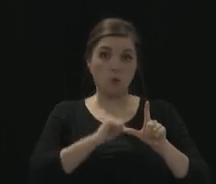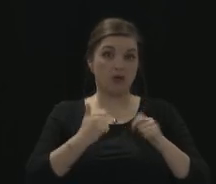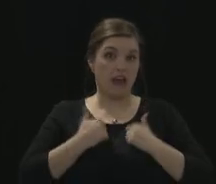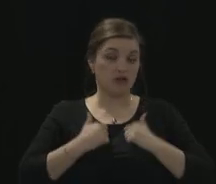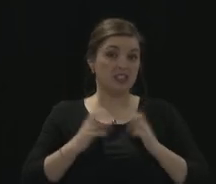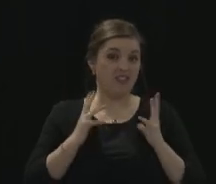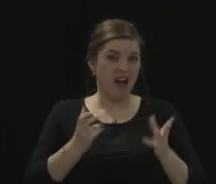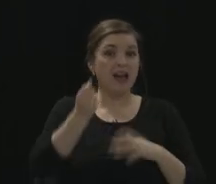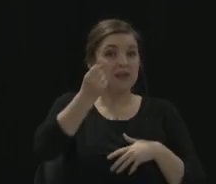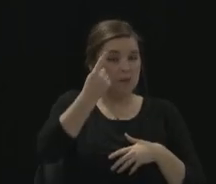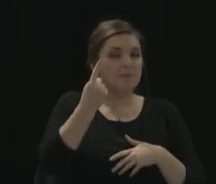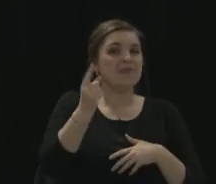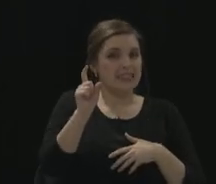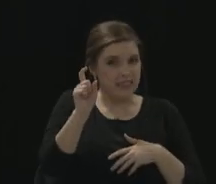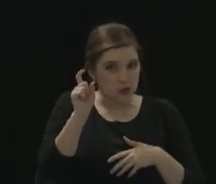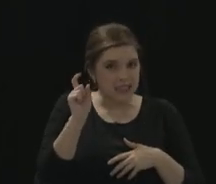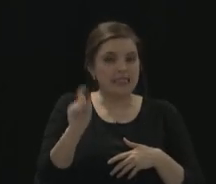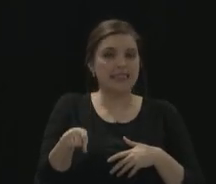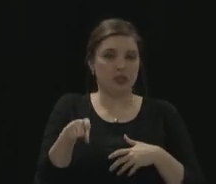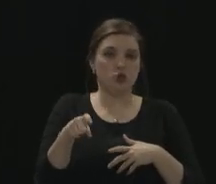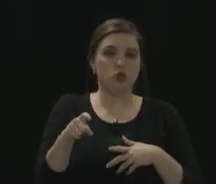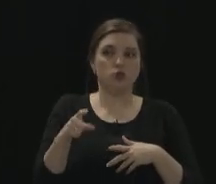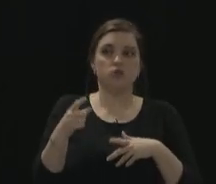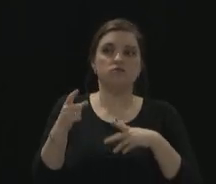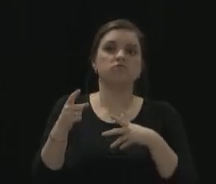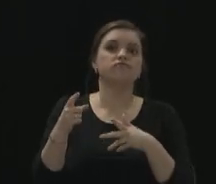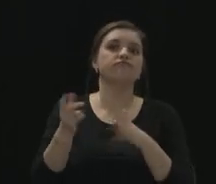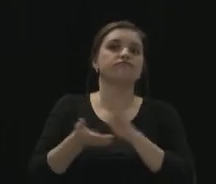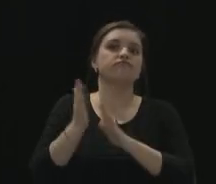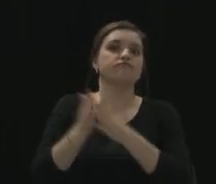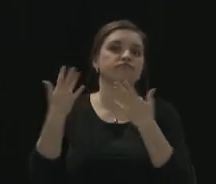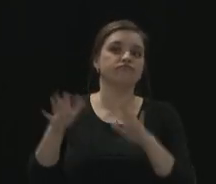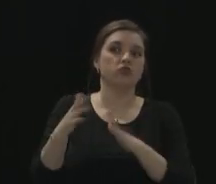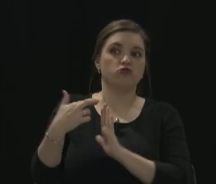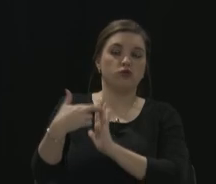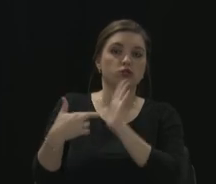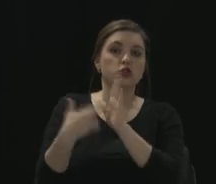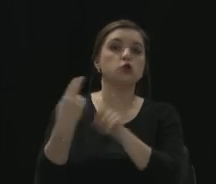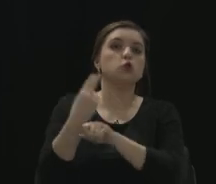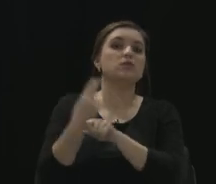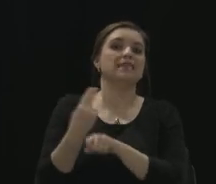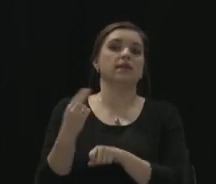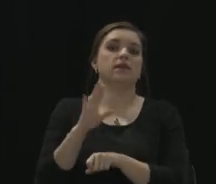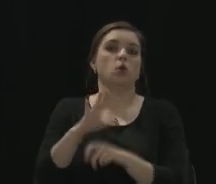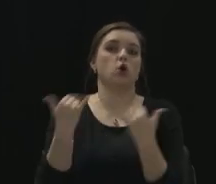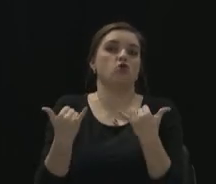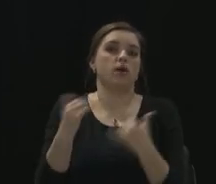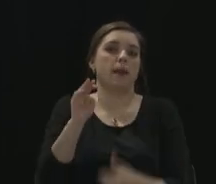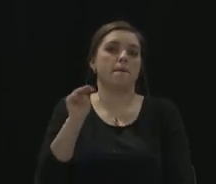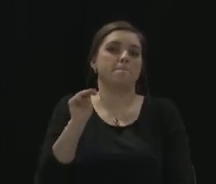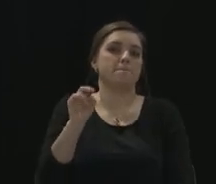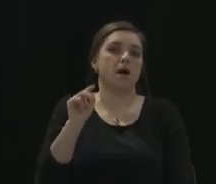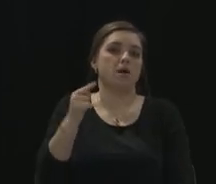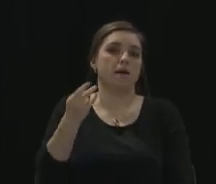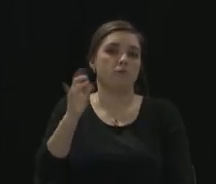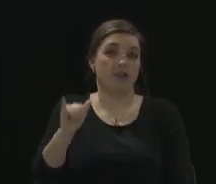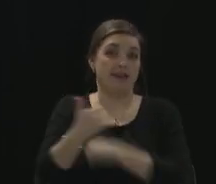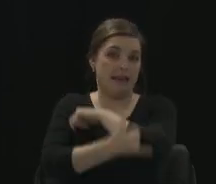at an address here in Montgomery County. You can, this is a change. You can use your military ID,